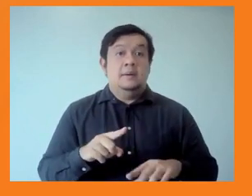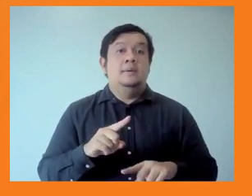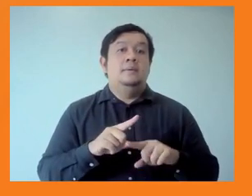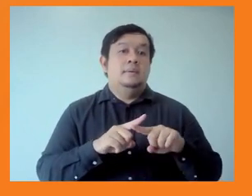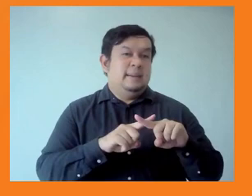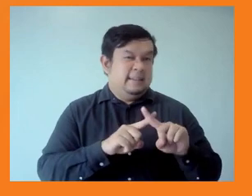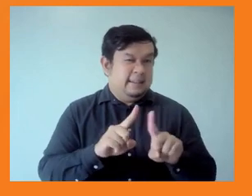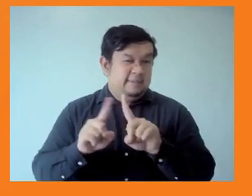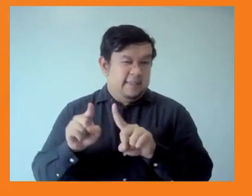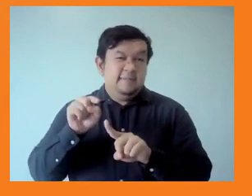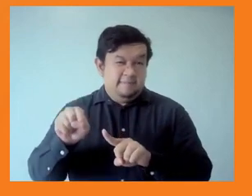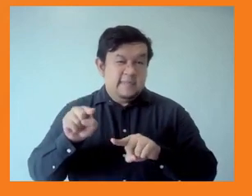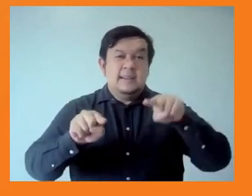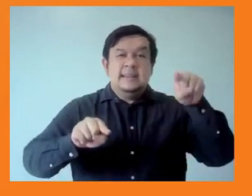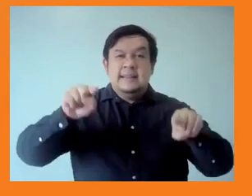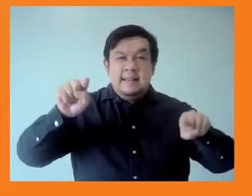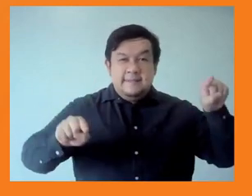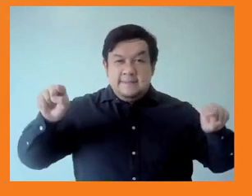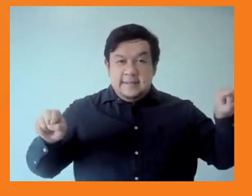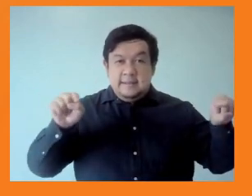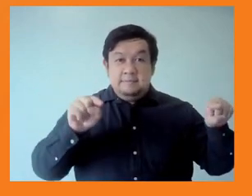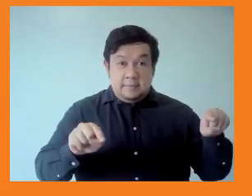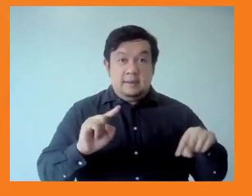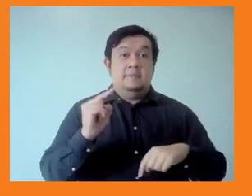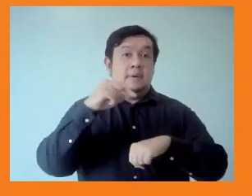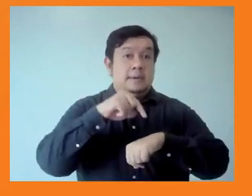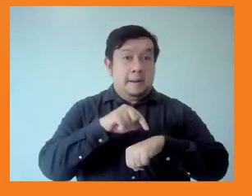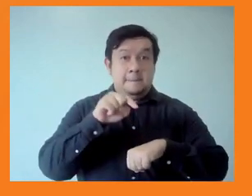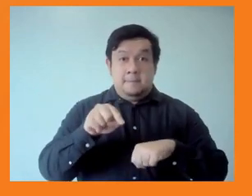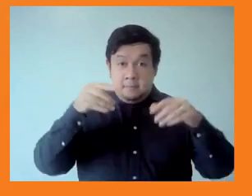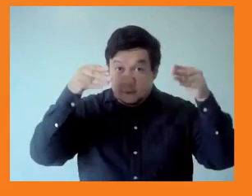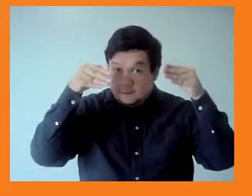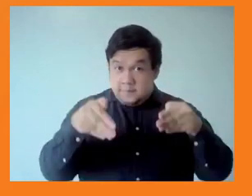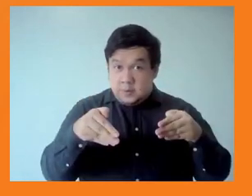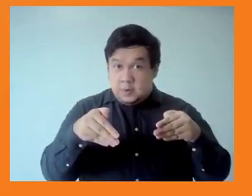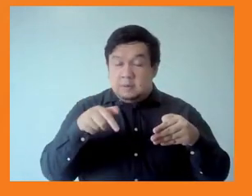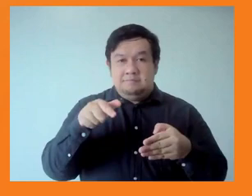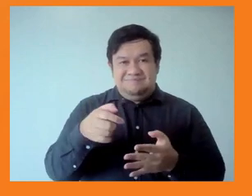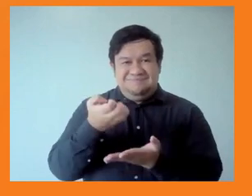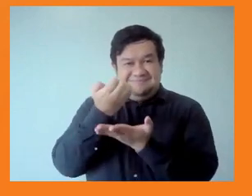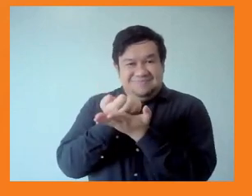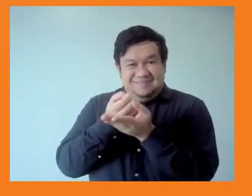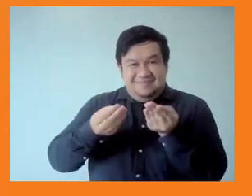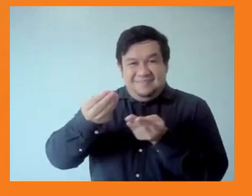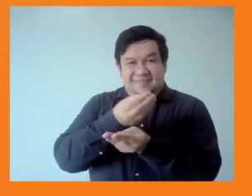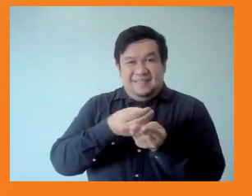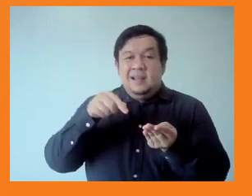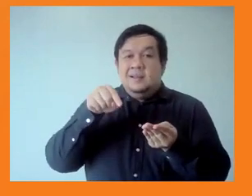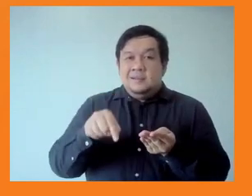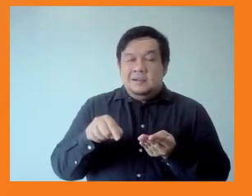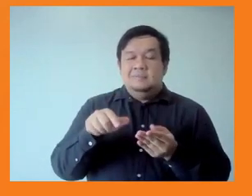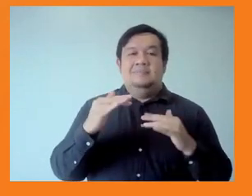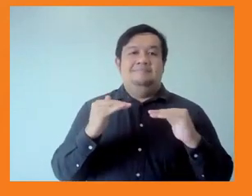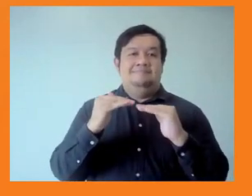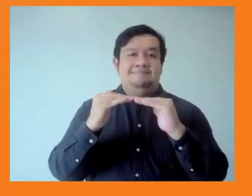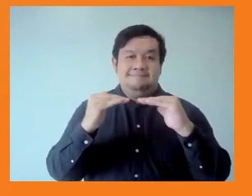lot of the times IFIs are concentrating on economic and social inequalities. And here, I think the academic